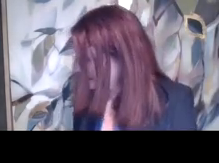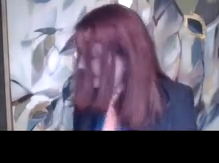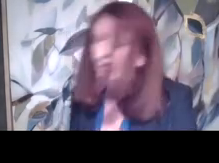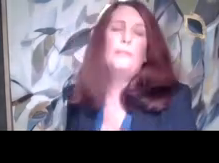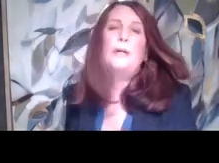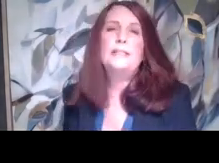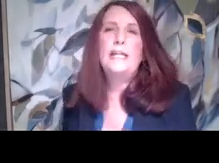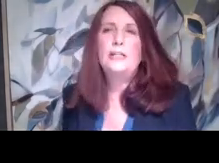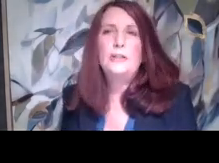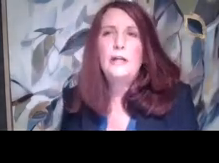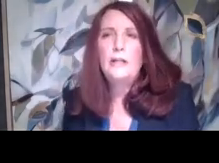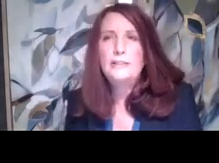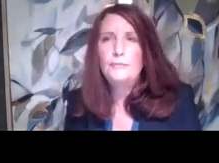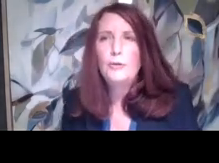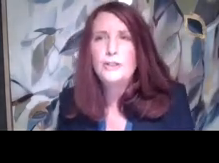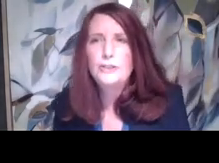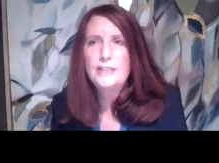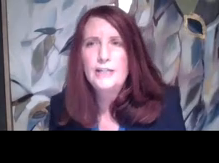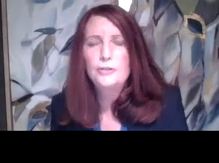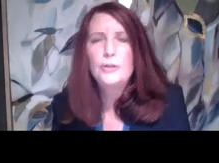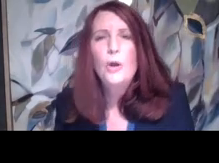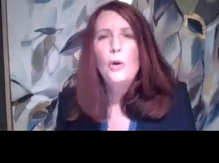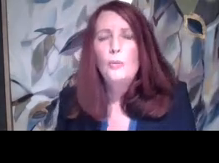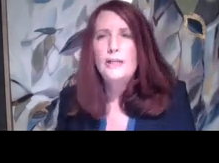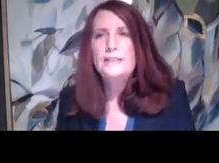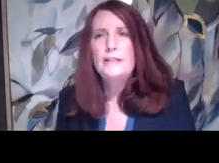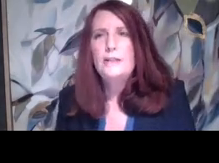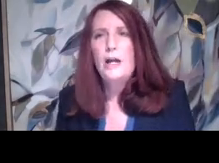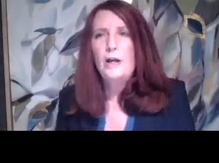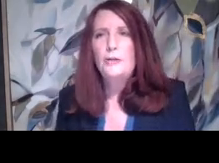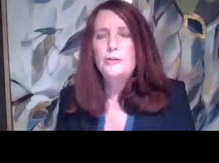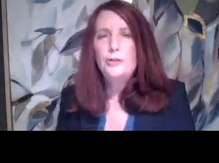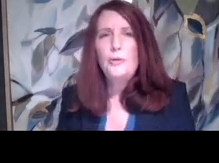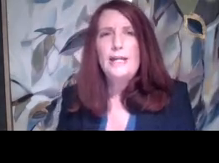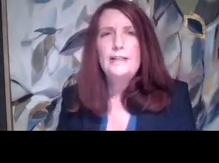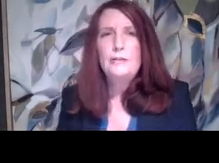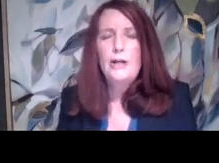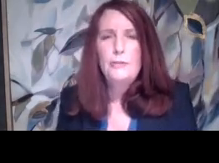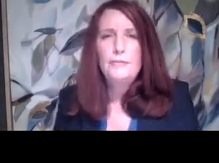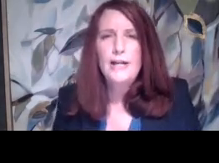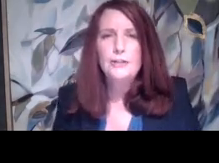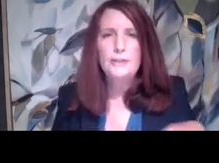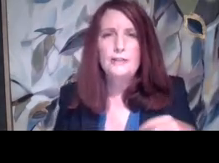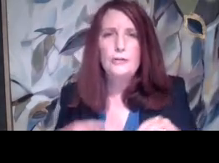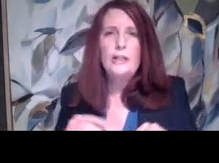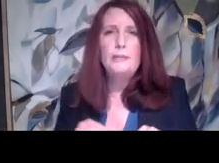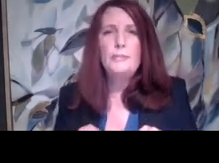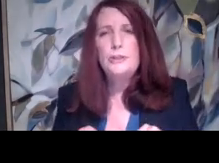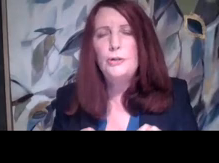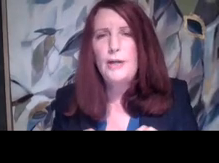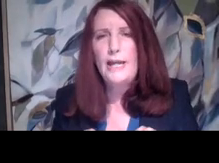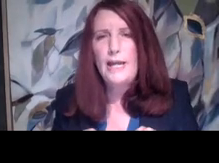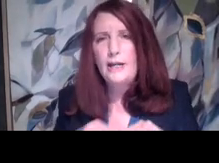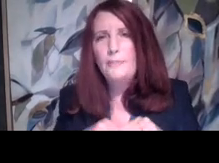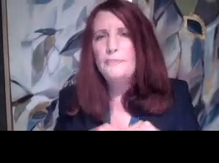end this, uh, presentation, except for questions and answers was, uh, do a little, uh, provide you with a little clip